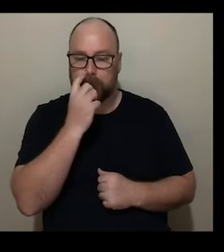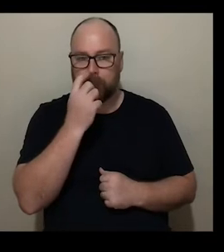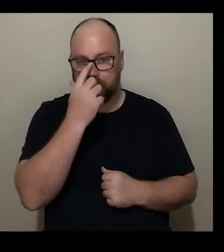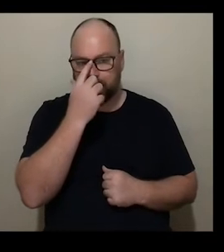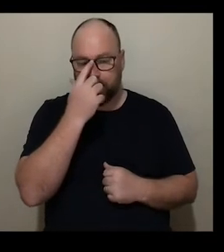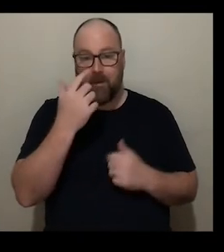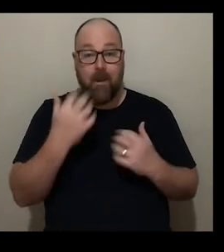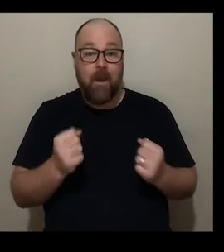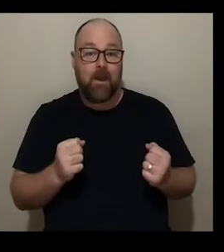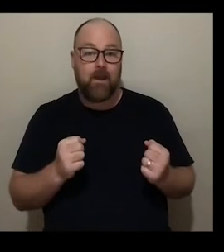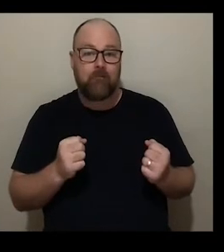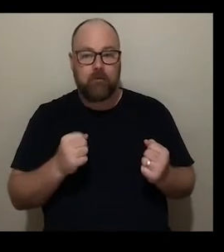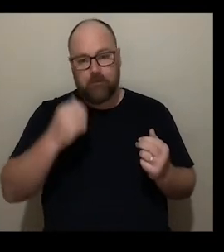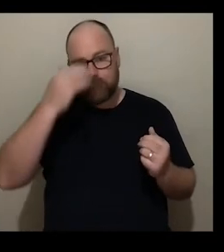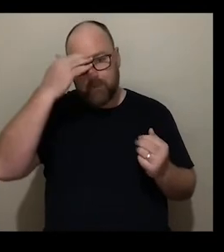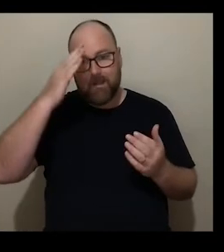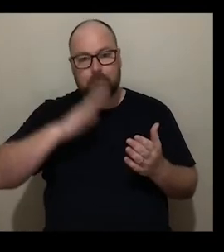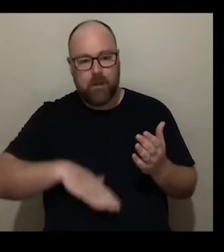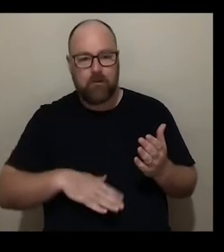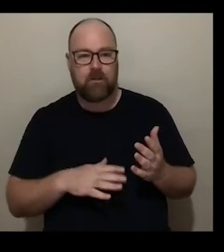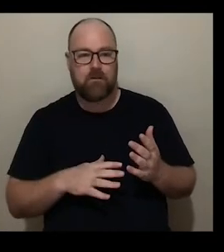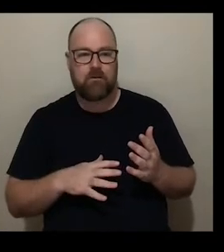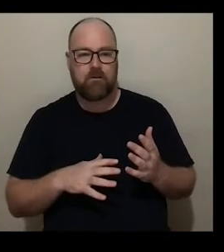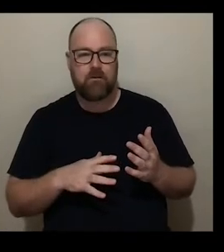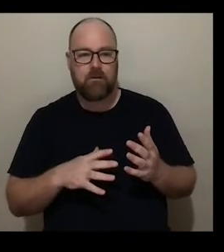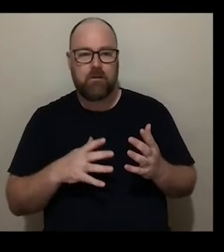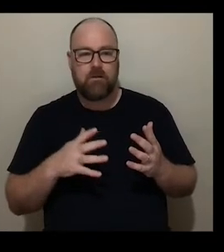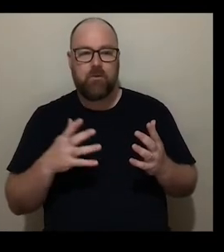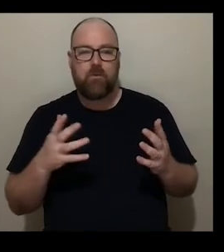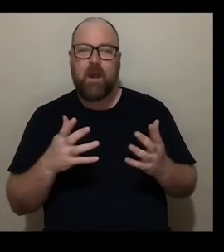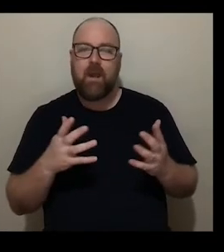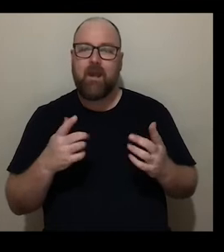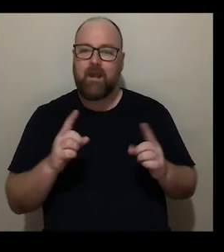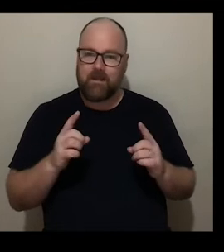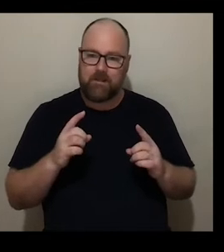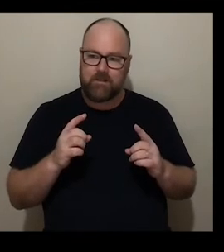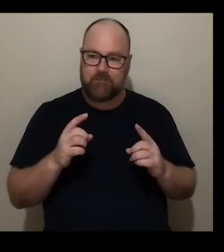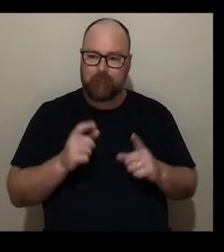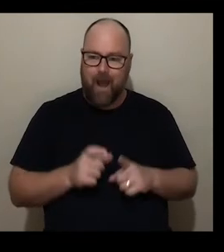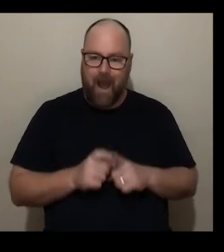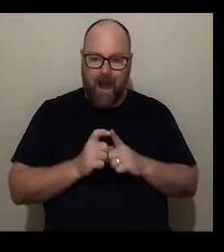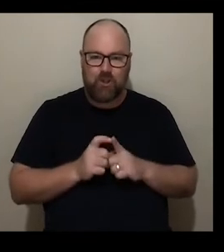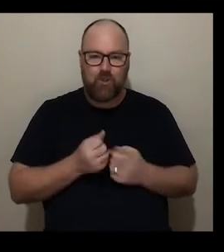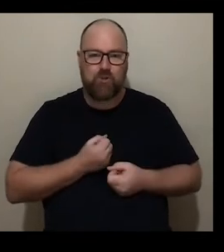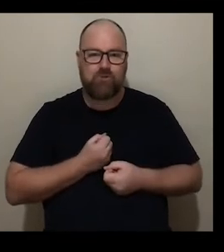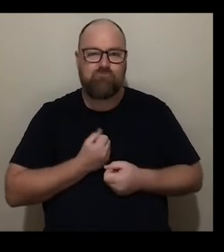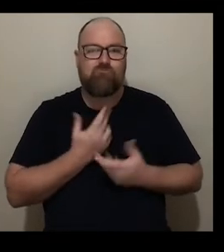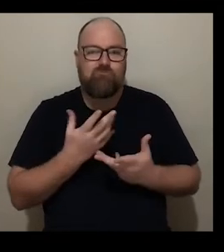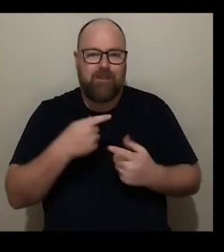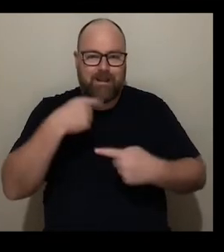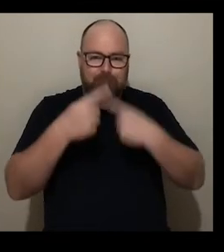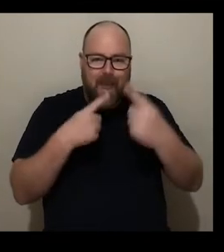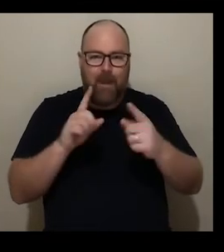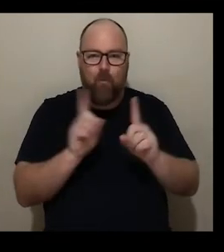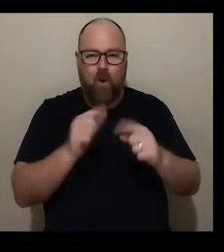experience which um can often be felt difficult to be difficult to be difficult um difficult